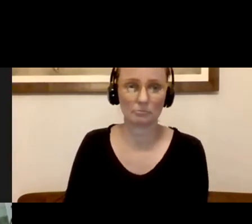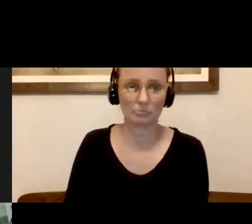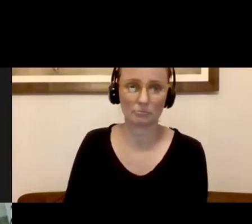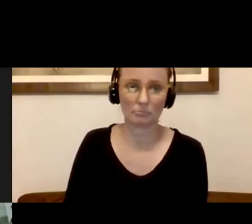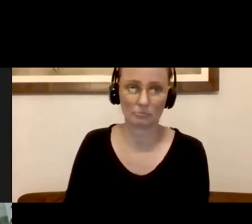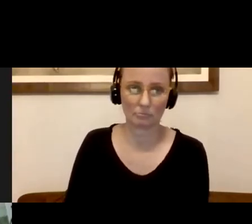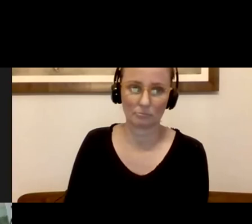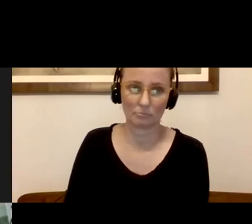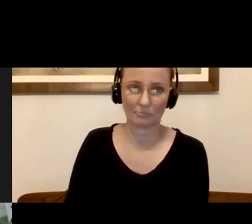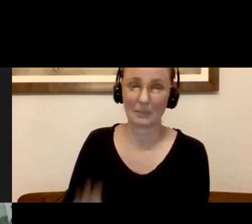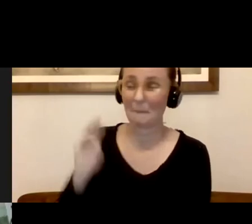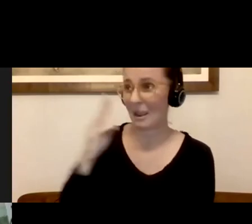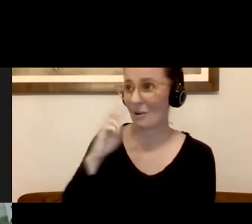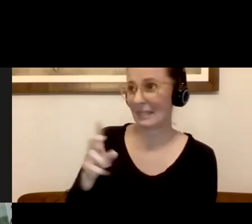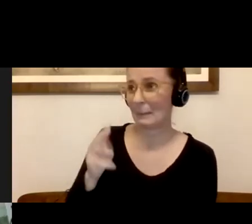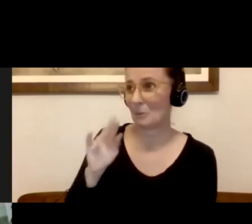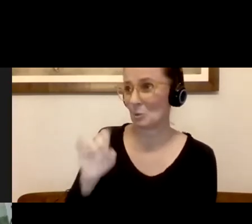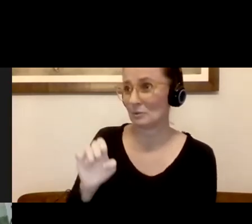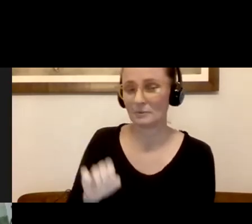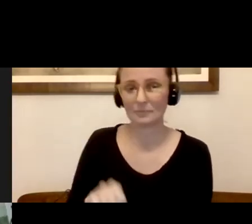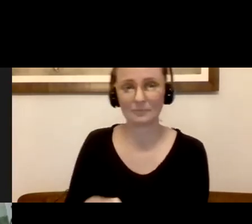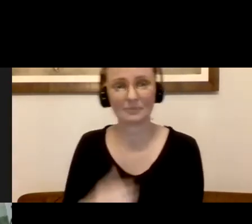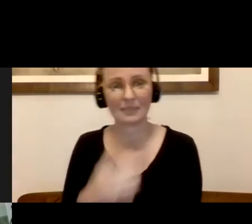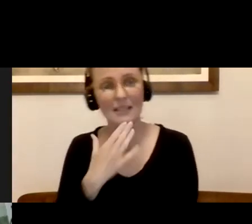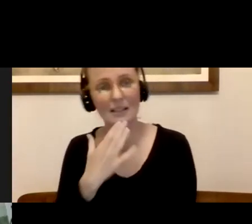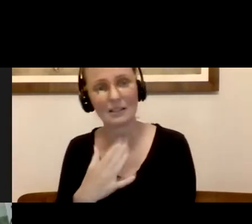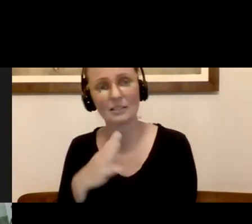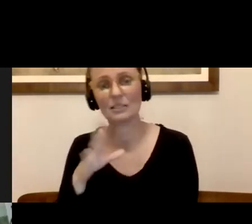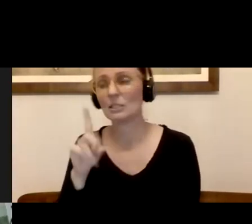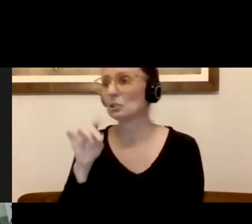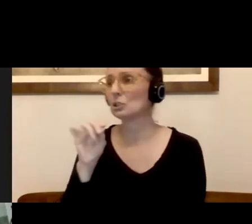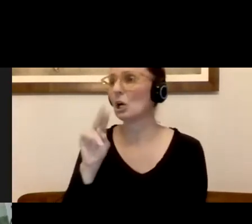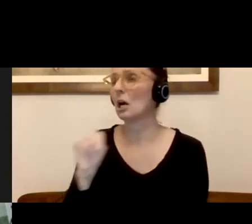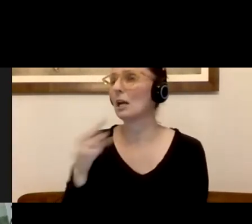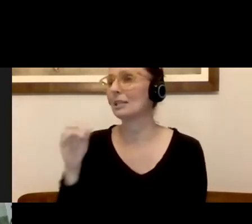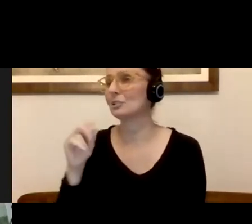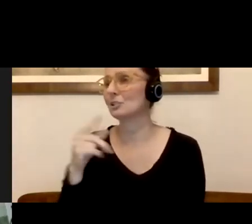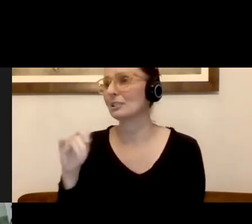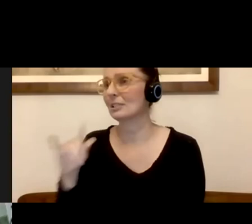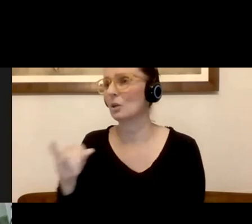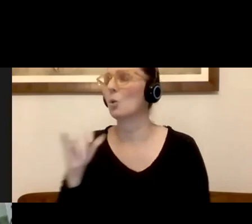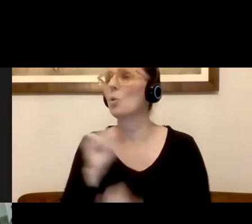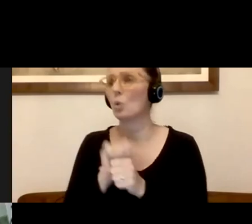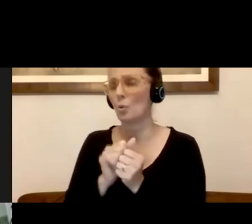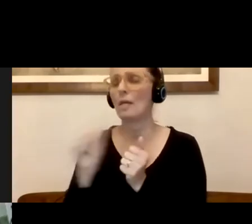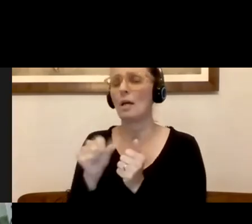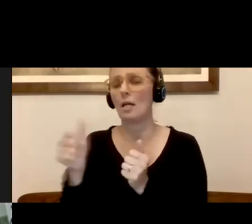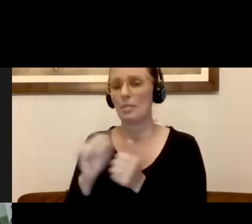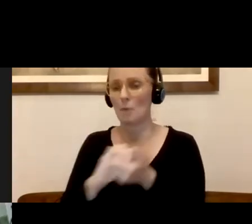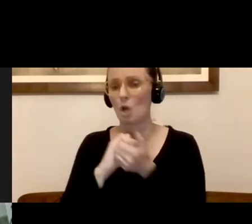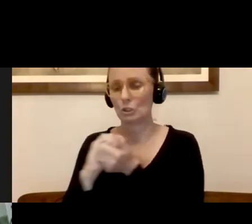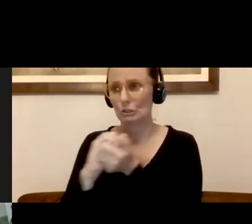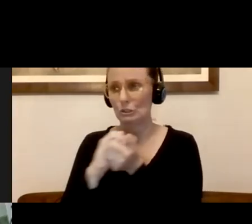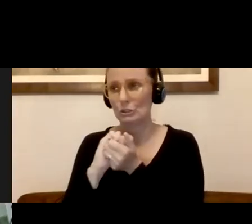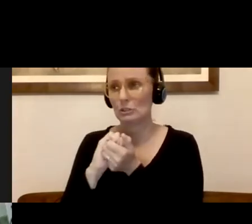Mayor, I think you're still on mute. Thank you. said, Don and Ginny, we are working, uh, with other partners to, um, implement or in